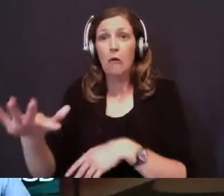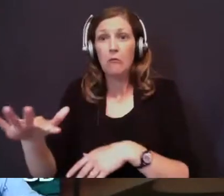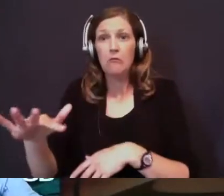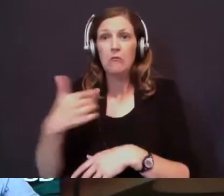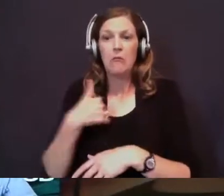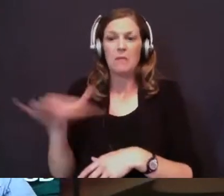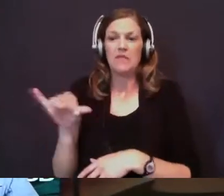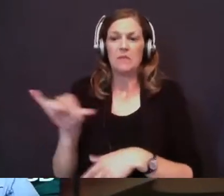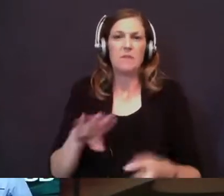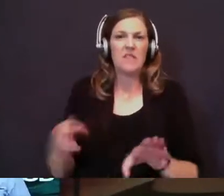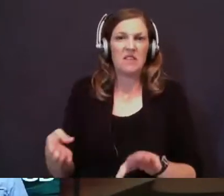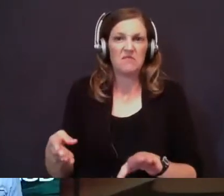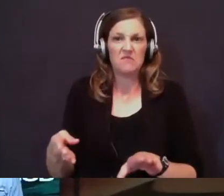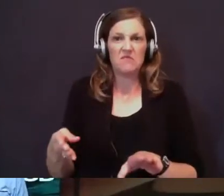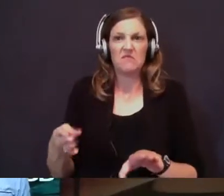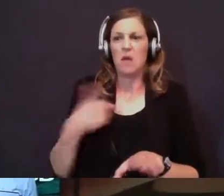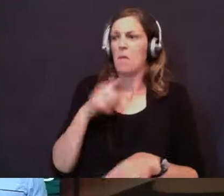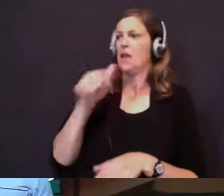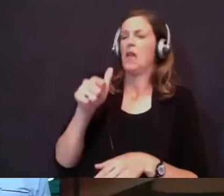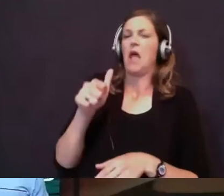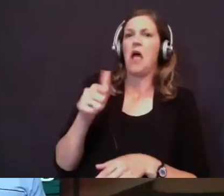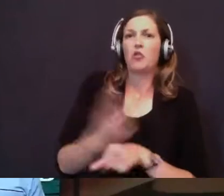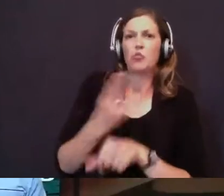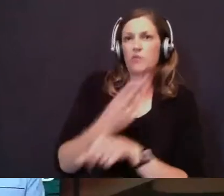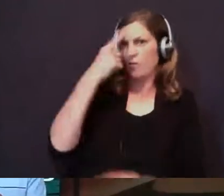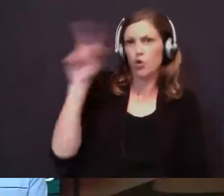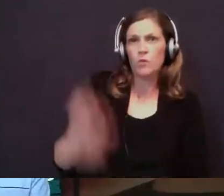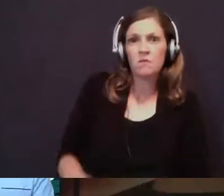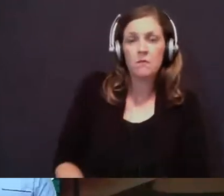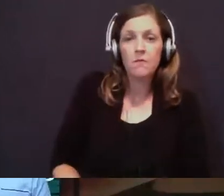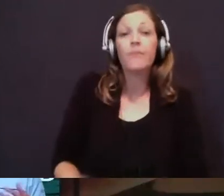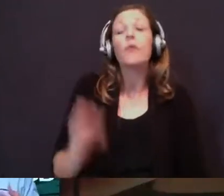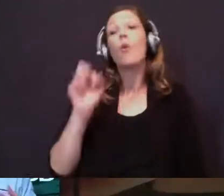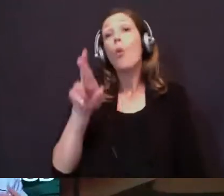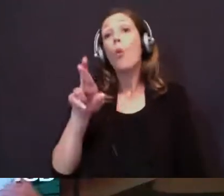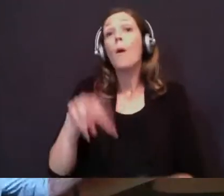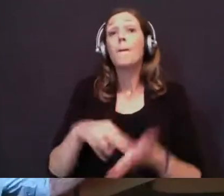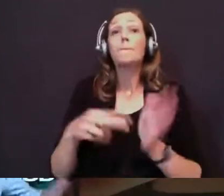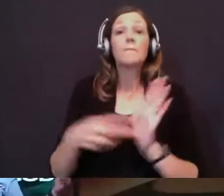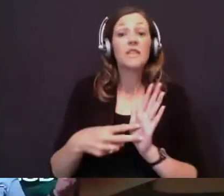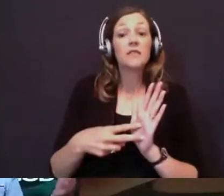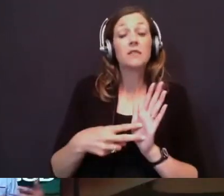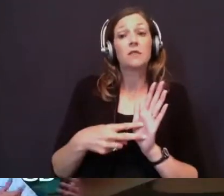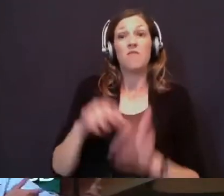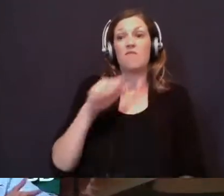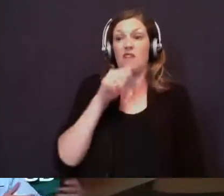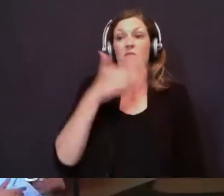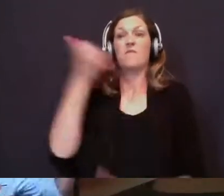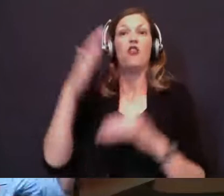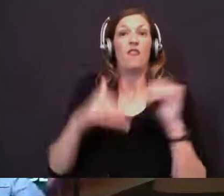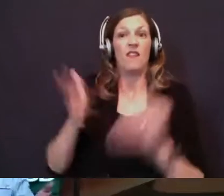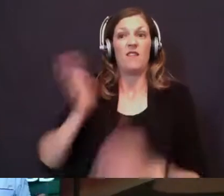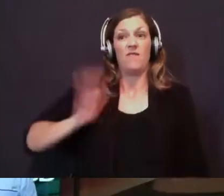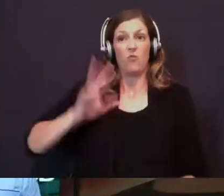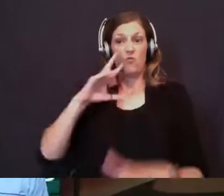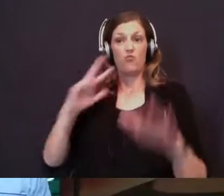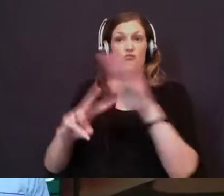They're no use to you. I'm no use to you either. This could also mean, I'm as good as my fathers, the prophets, because he sees that he was in